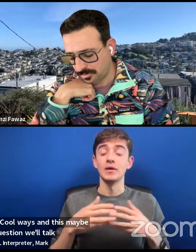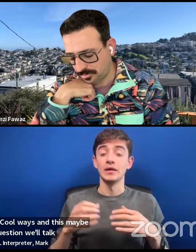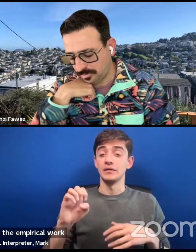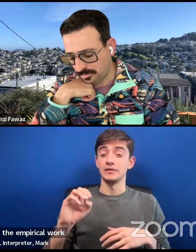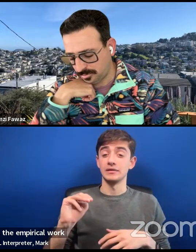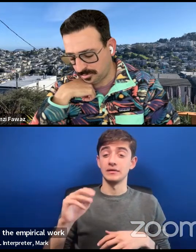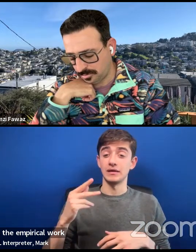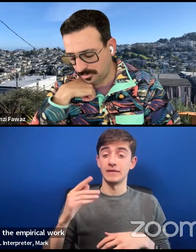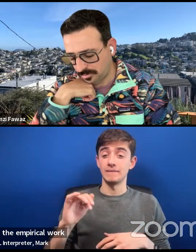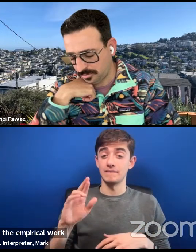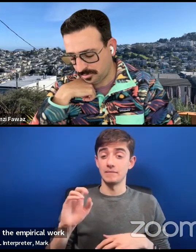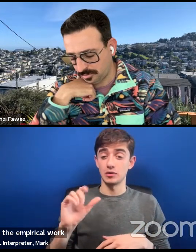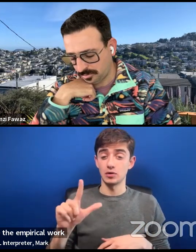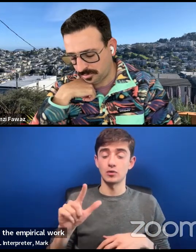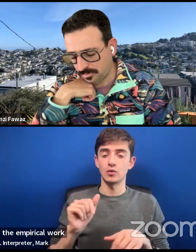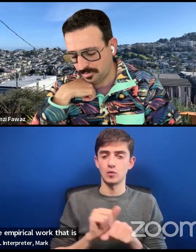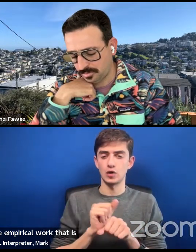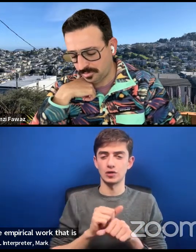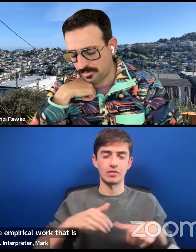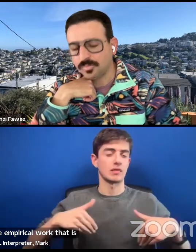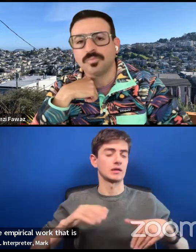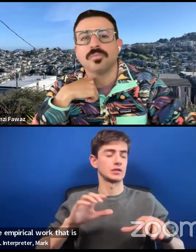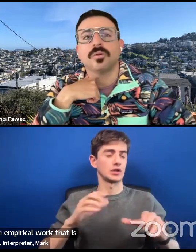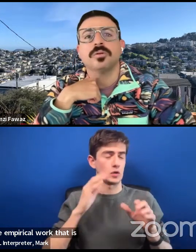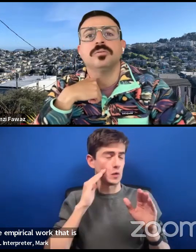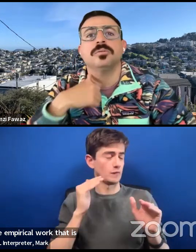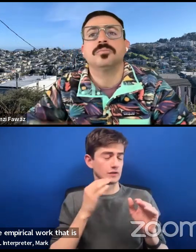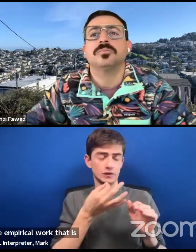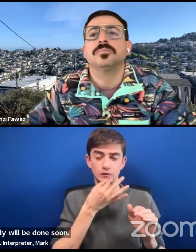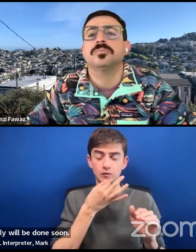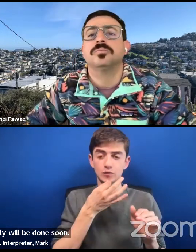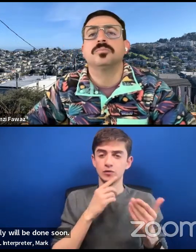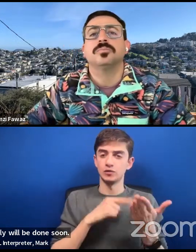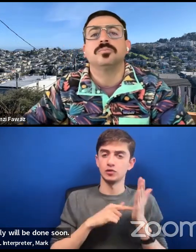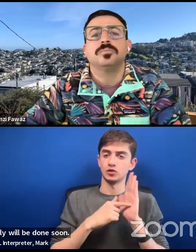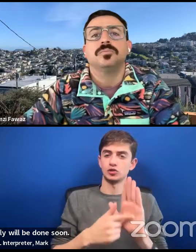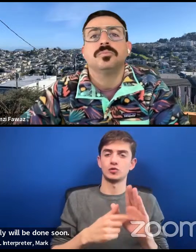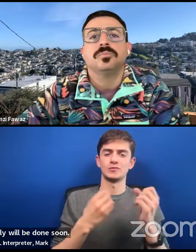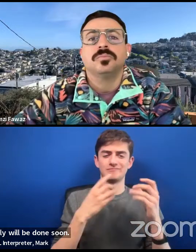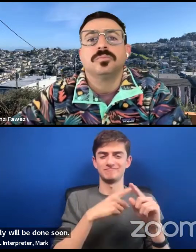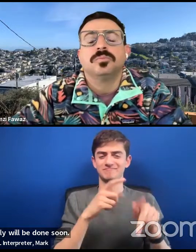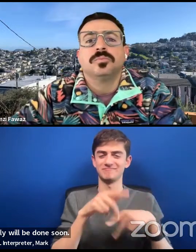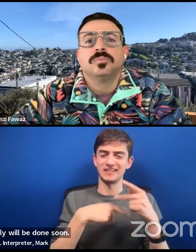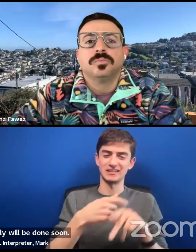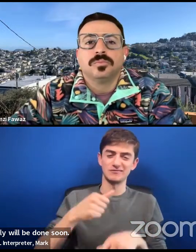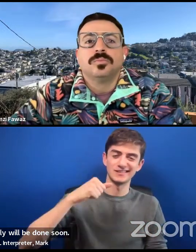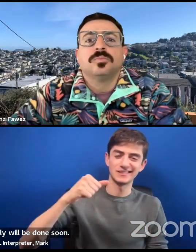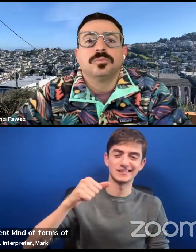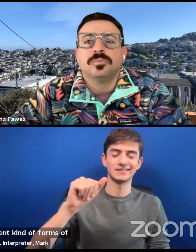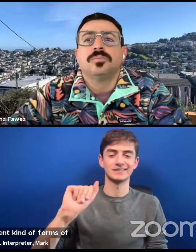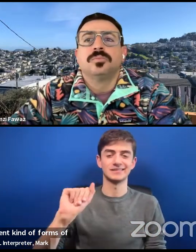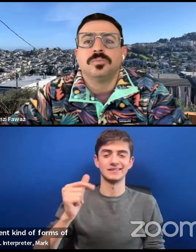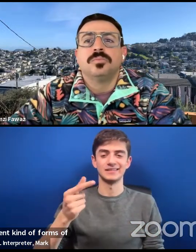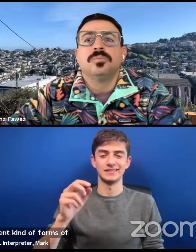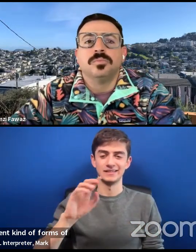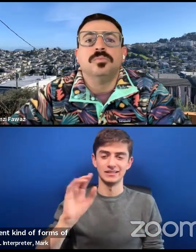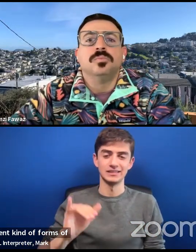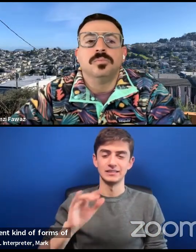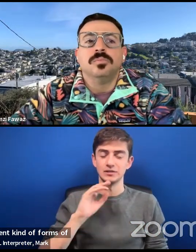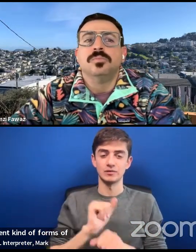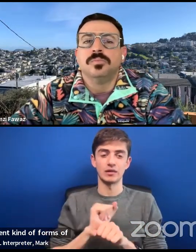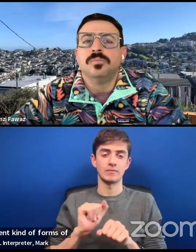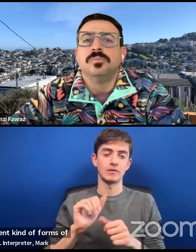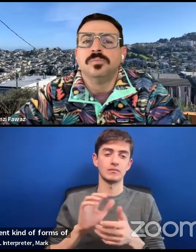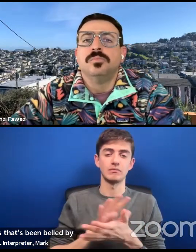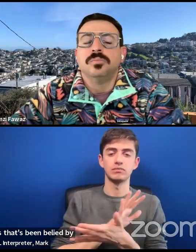to be done, and hopefully it'll be done soon, really shows lots of different kind of forms of resistance and agency that is that's been applied by this top